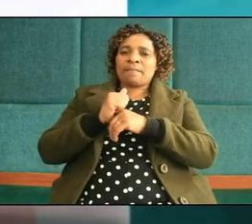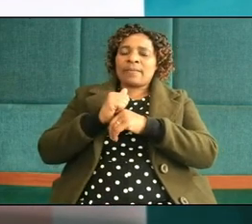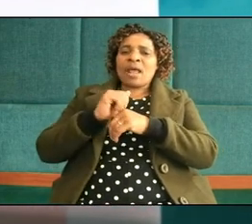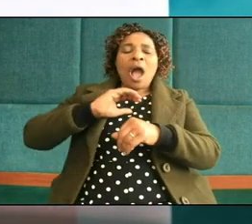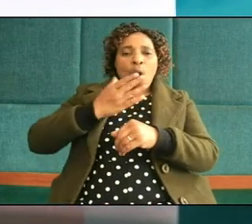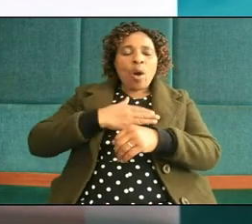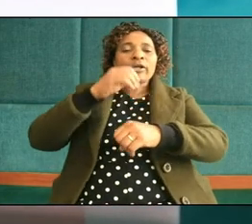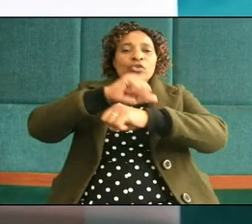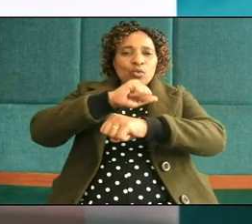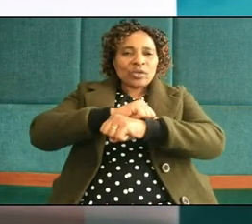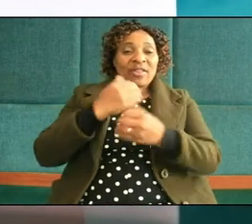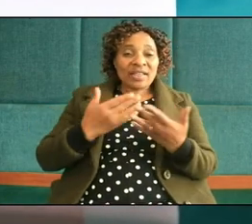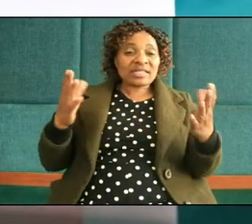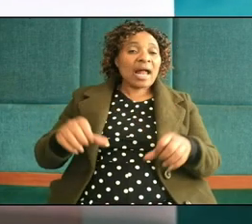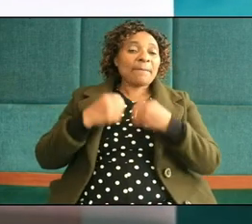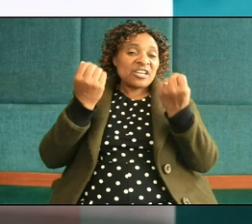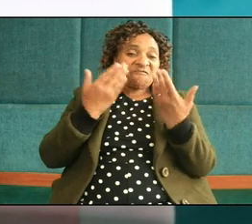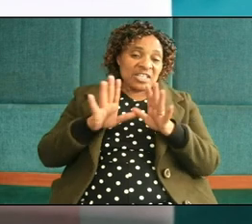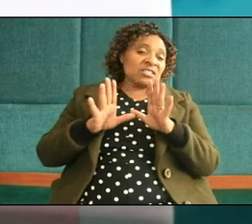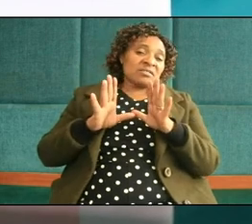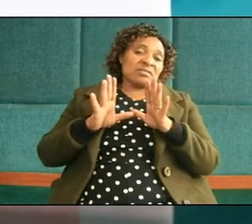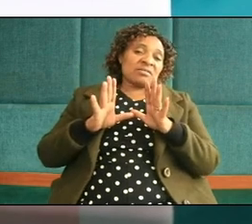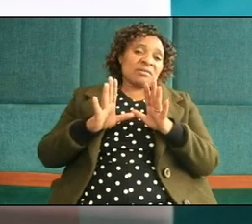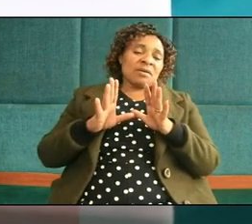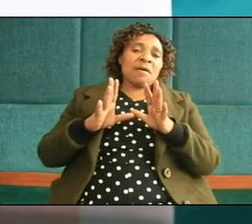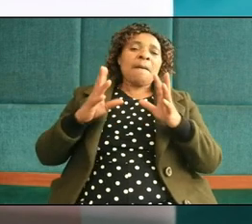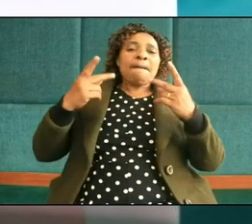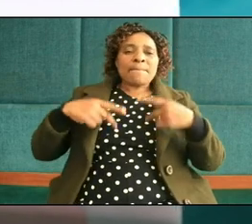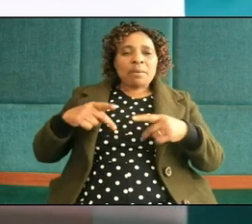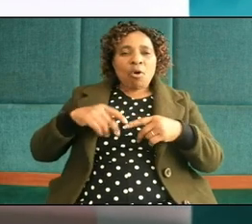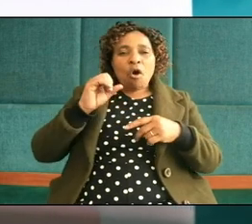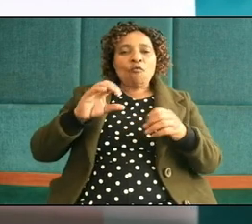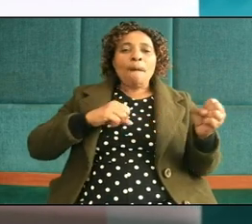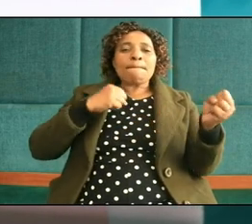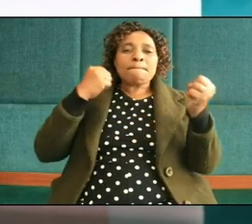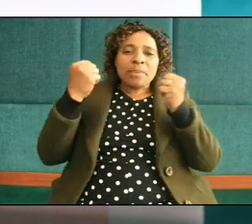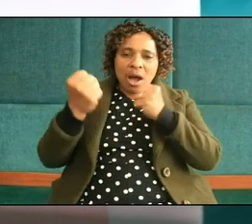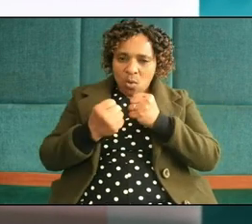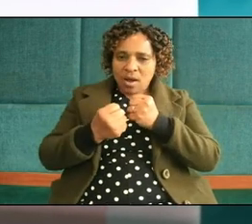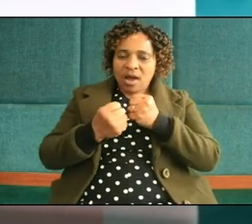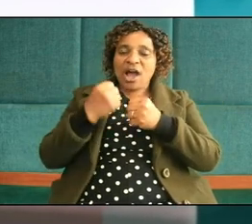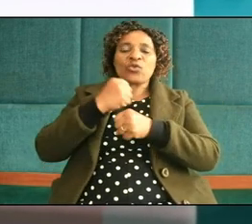schools things are happening people of power are taking advantage